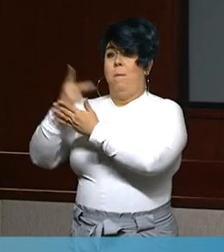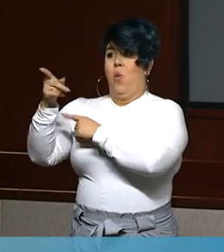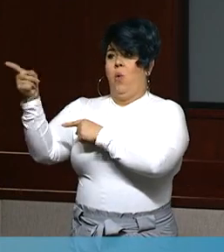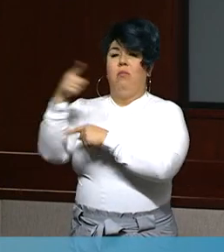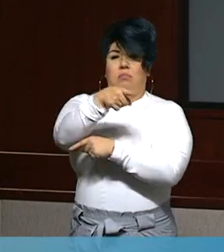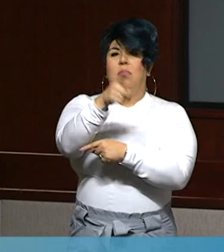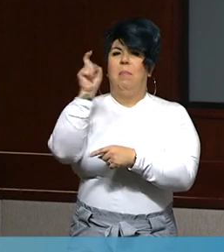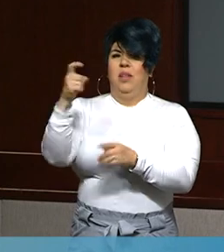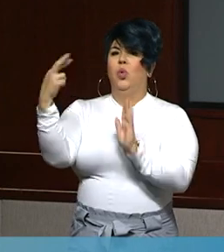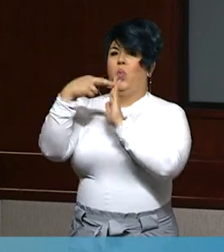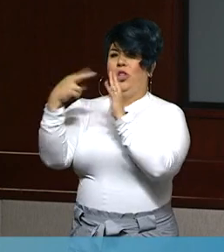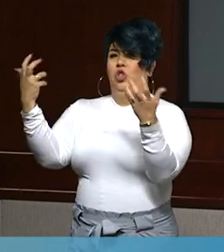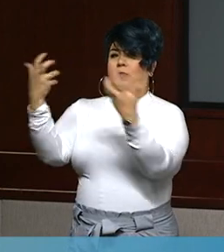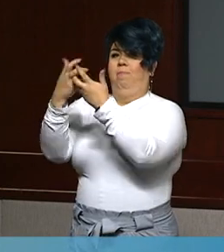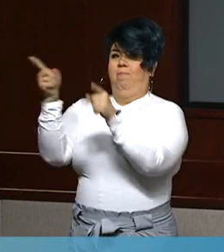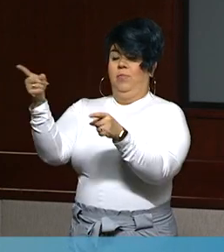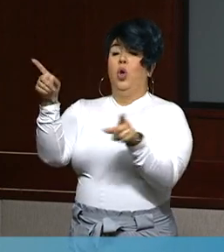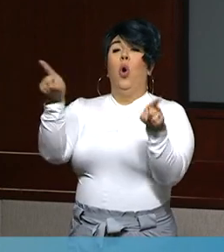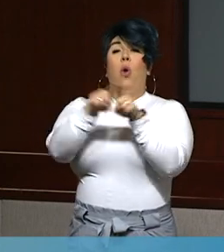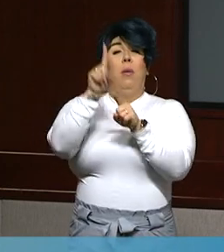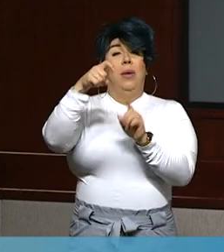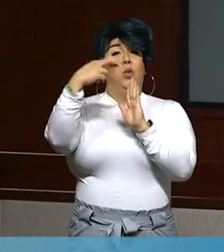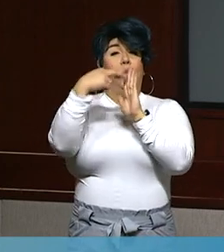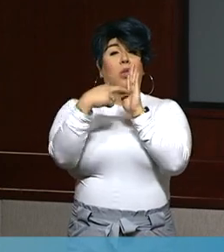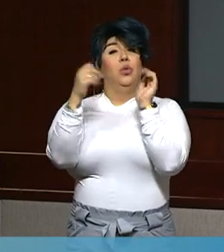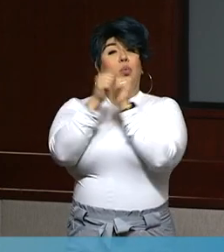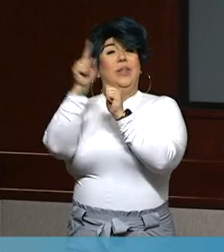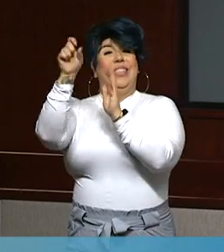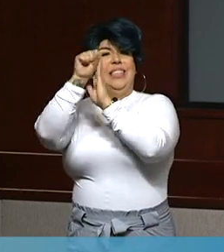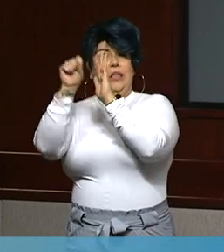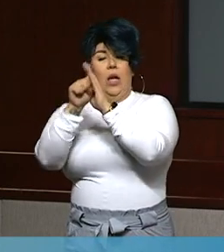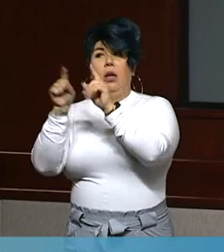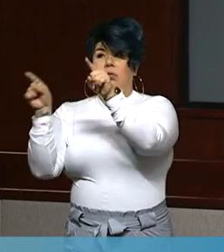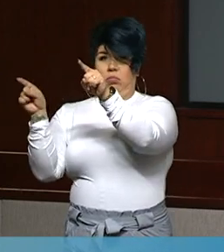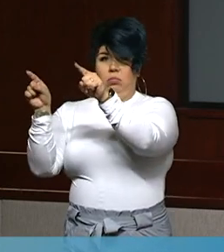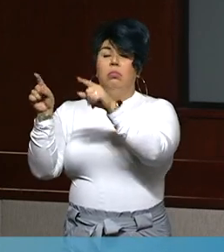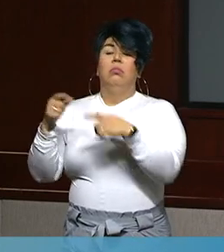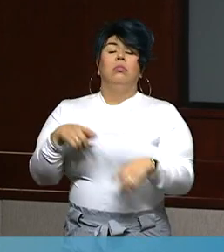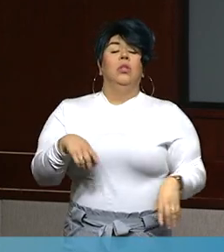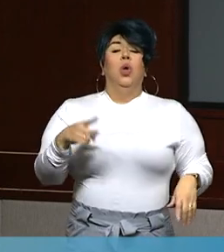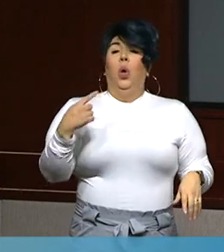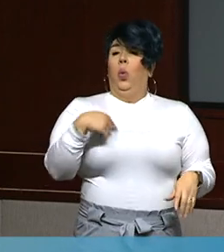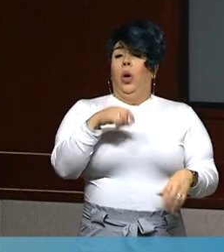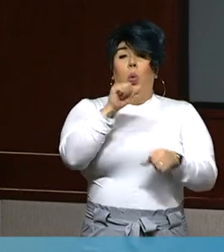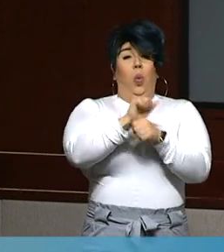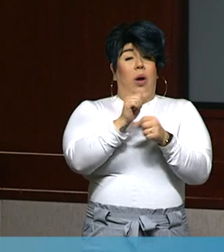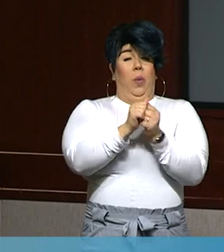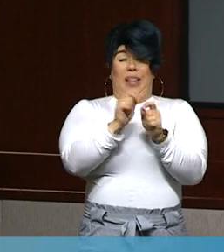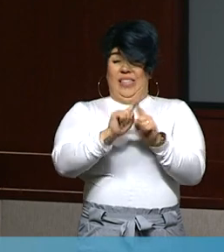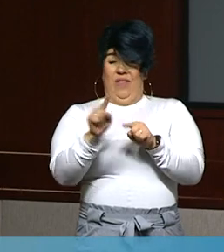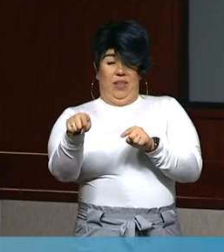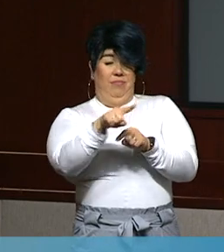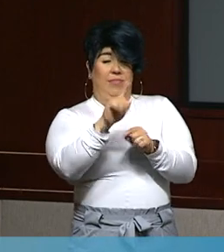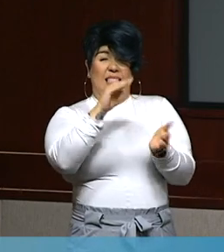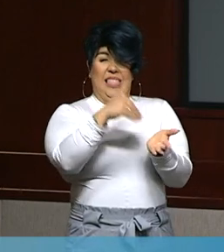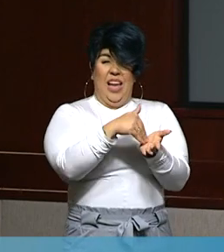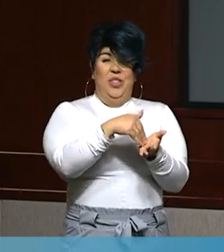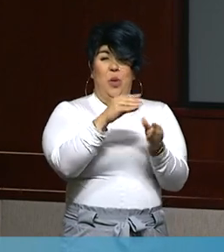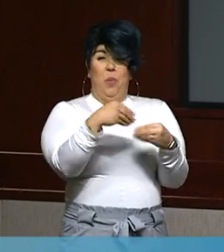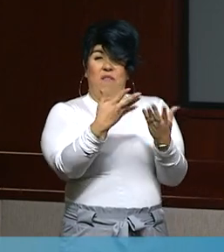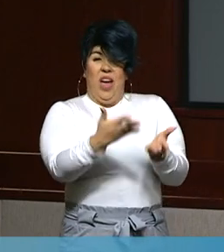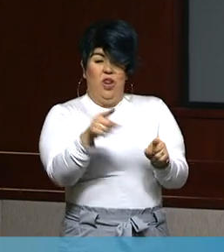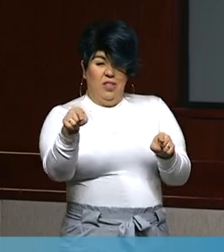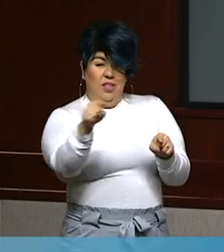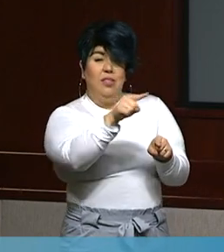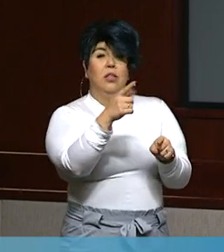also have to register with the state. There are a number of parameters involved. We're working with all of the providers that have reached out to us to vaccinate